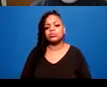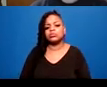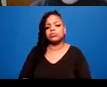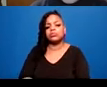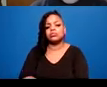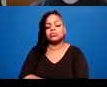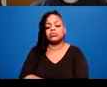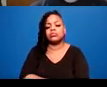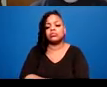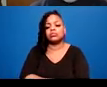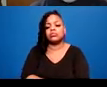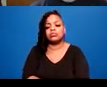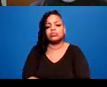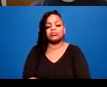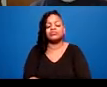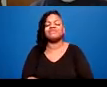that will be built more tangibly.